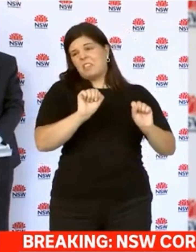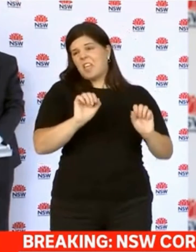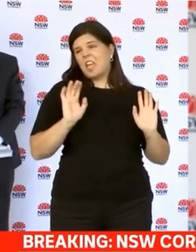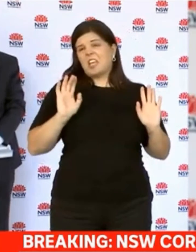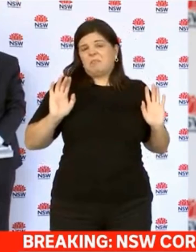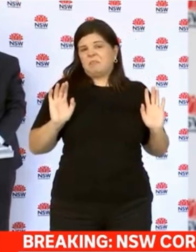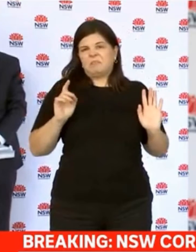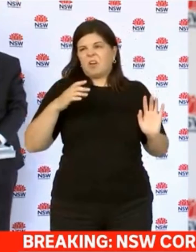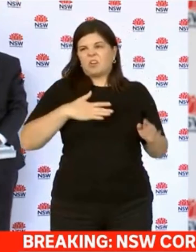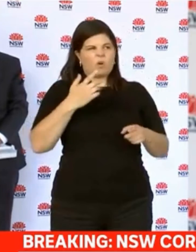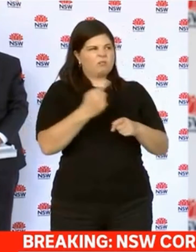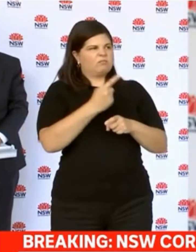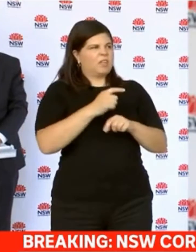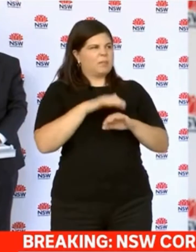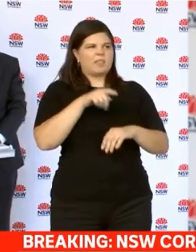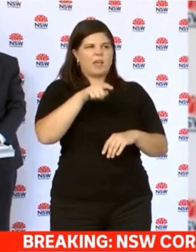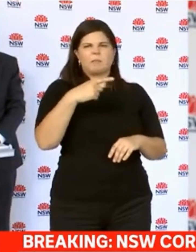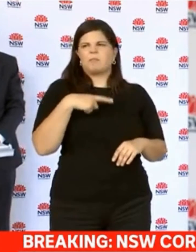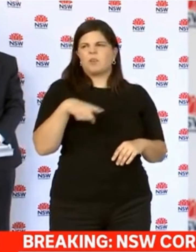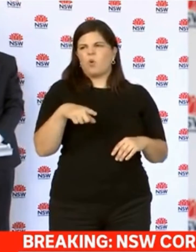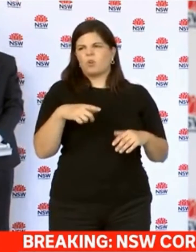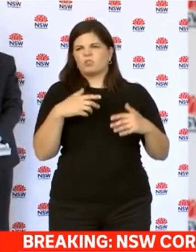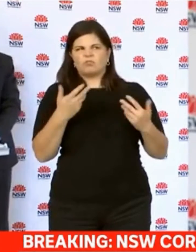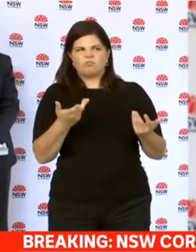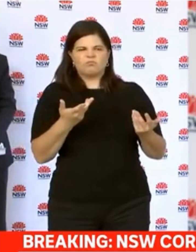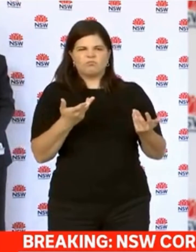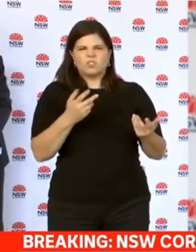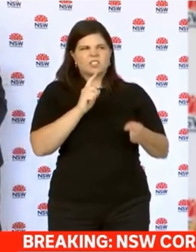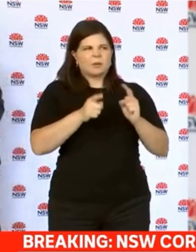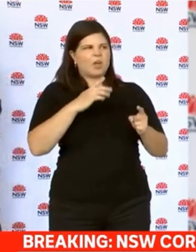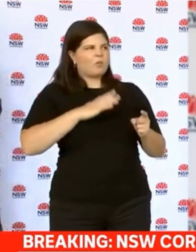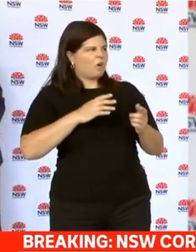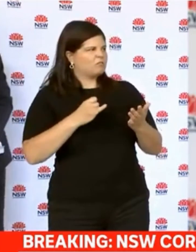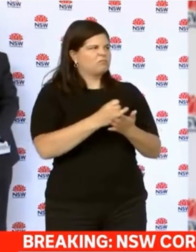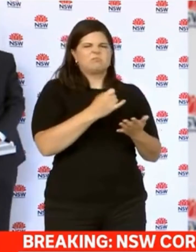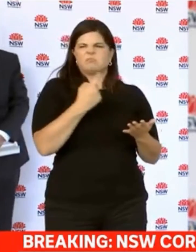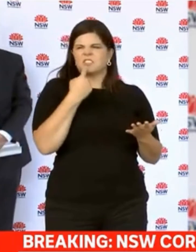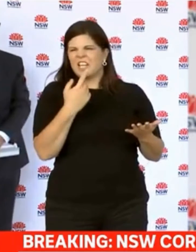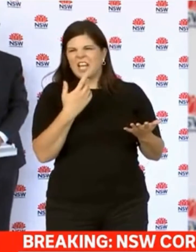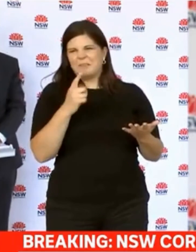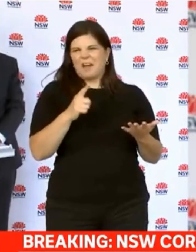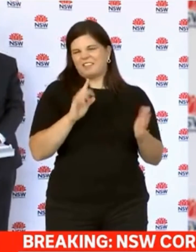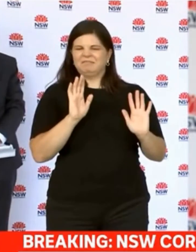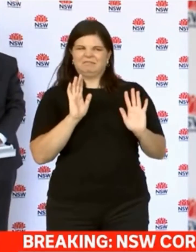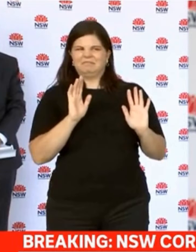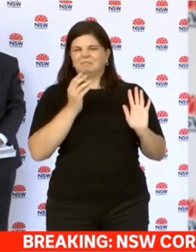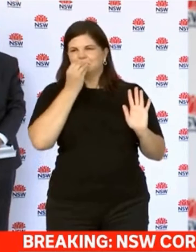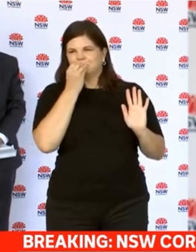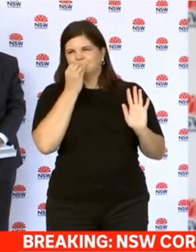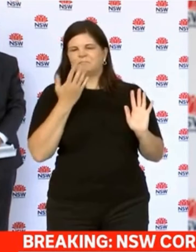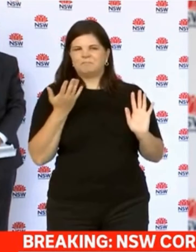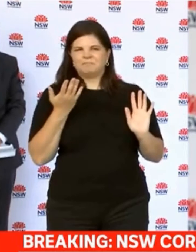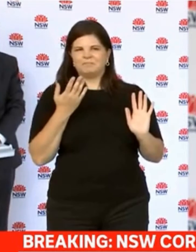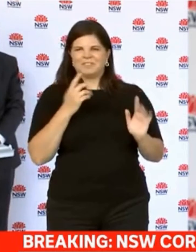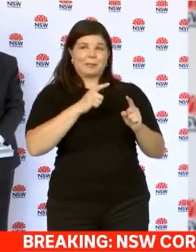I'm not going to comment, even though it's very tempting sometimes to respond in certain ways to comments others make. I'd prefer not to. I prefer to